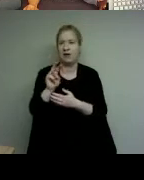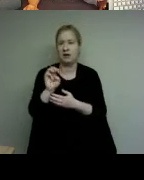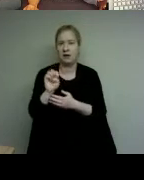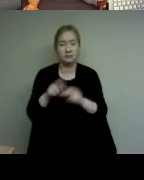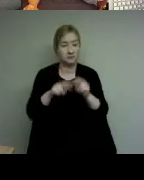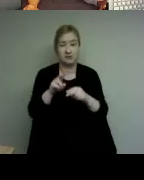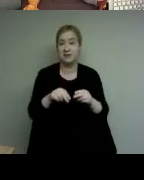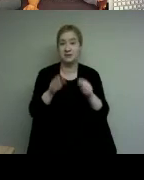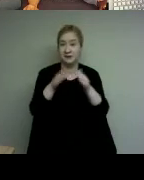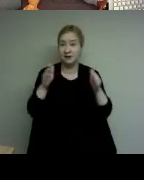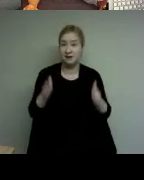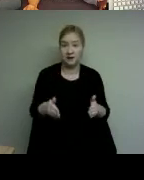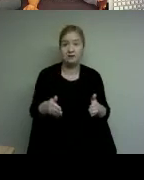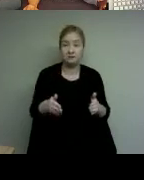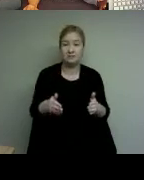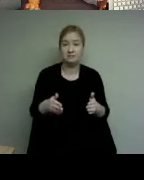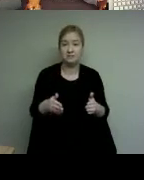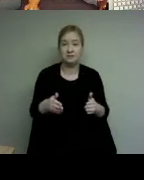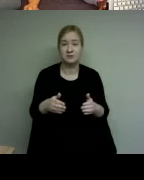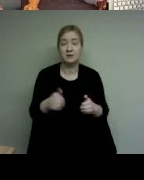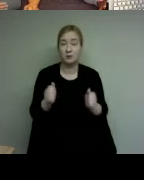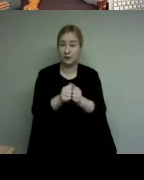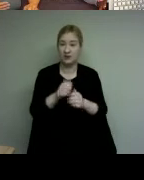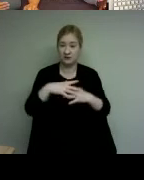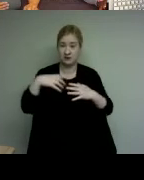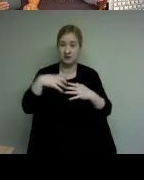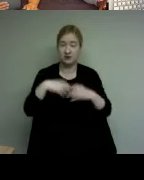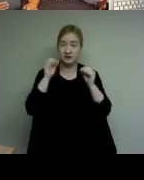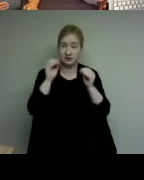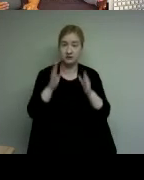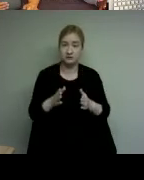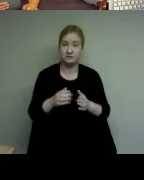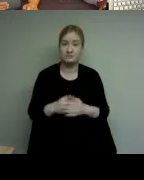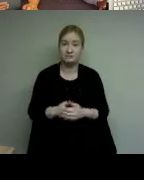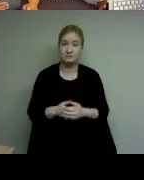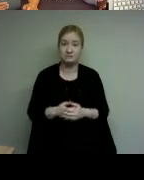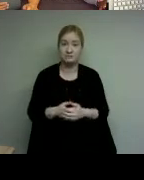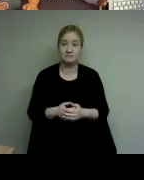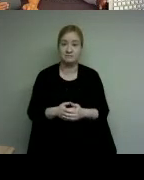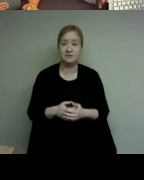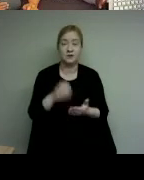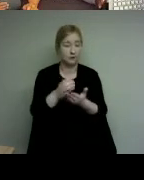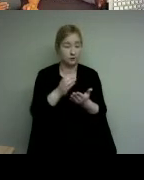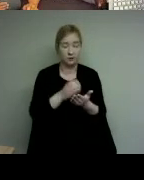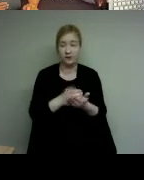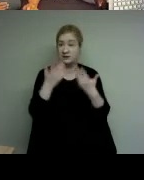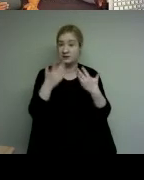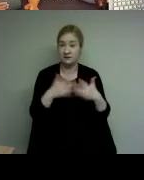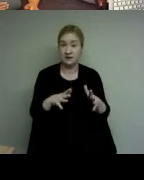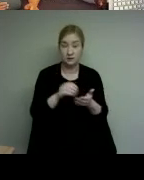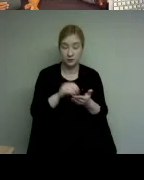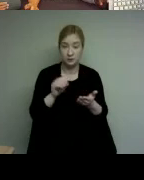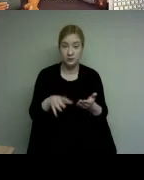constructed by an indigenous instructor when students complete the course they have the necessary skills to